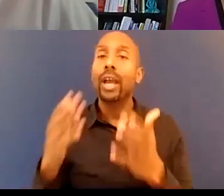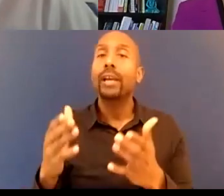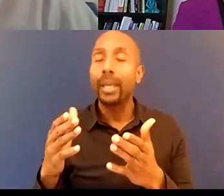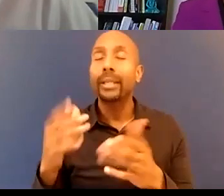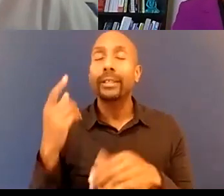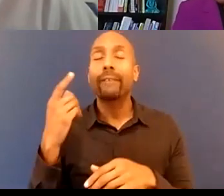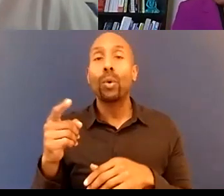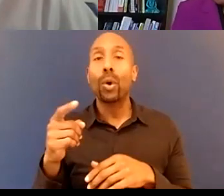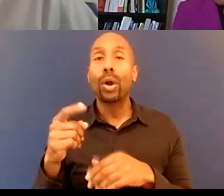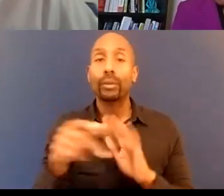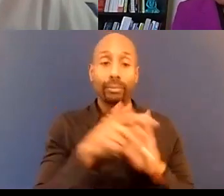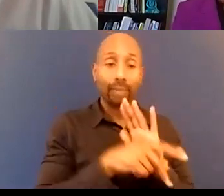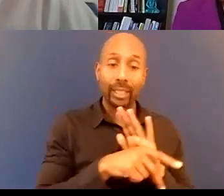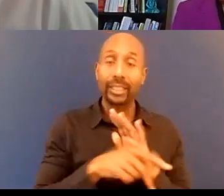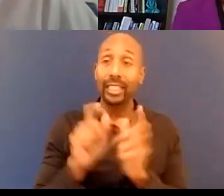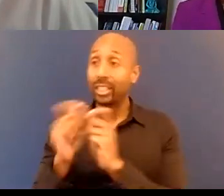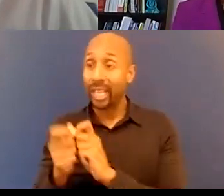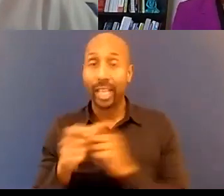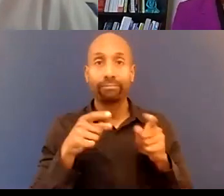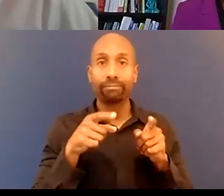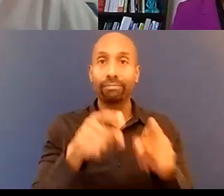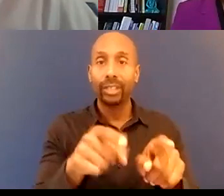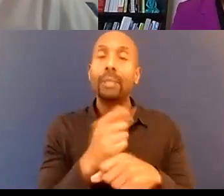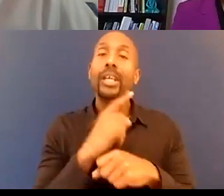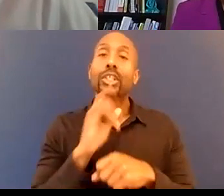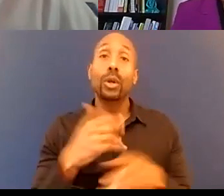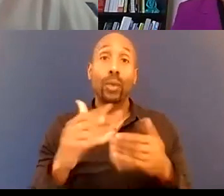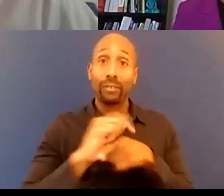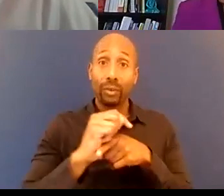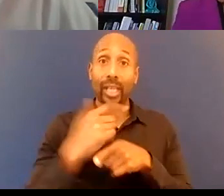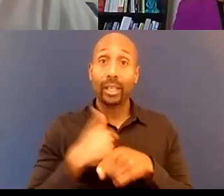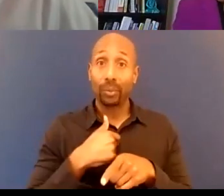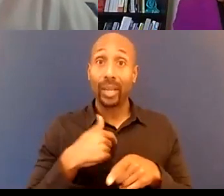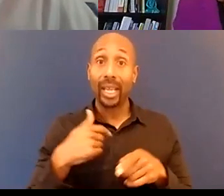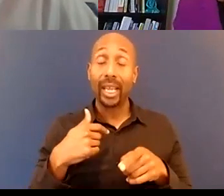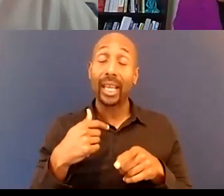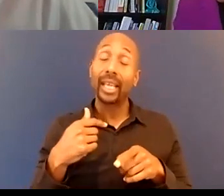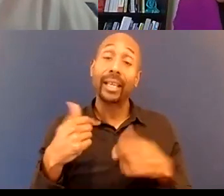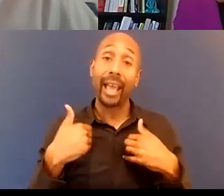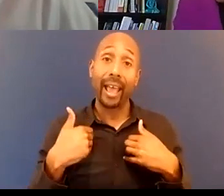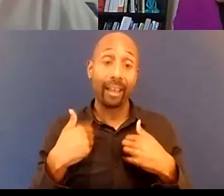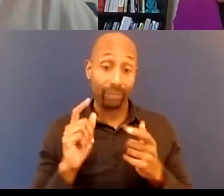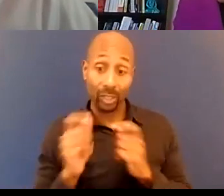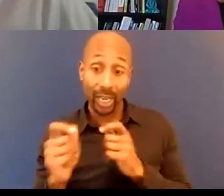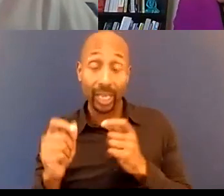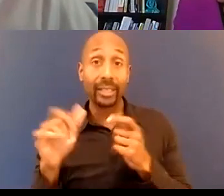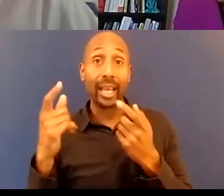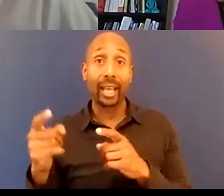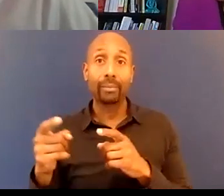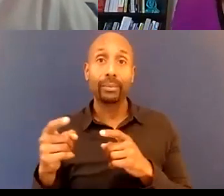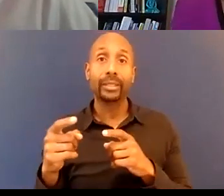line in alignment with making sure that these types of trainings have lasting effects on departments i'm adding the last piece sorry